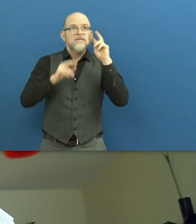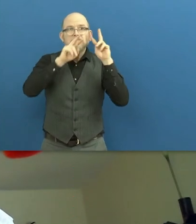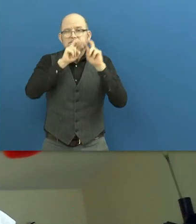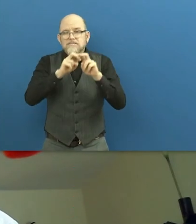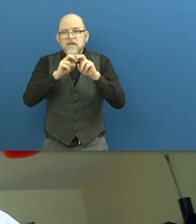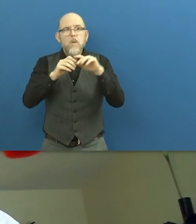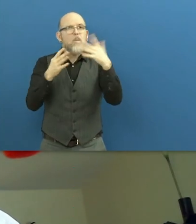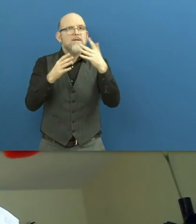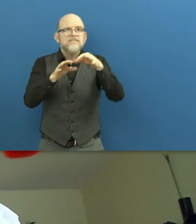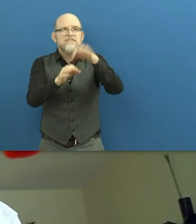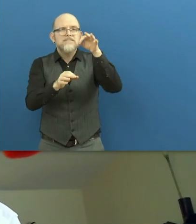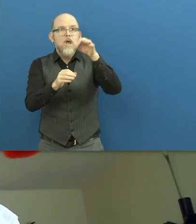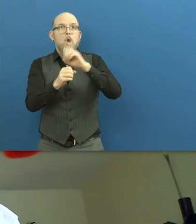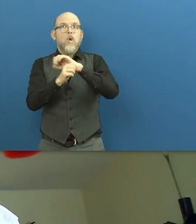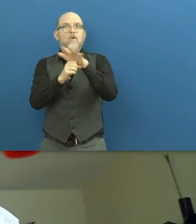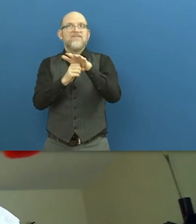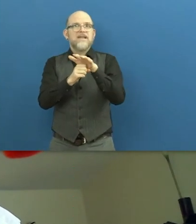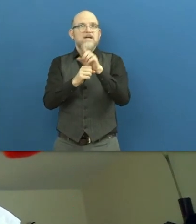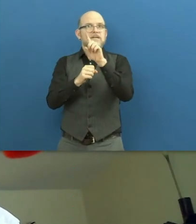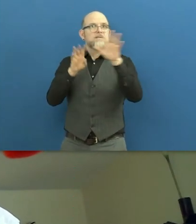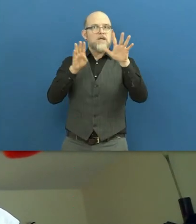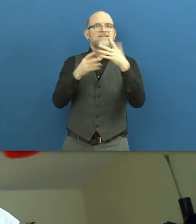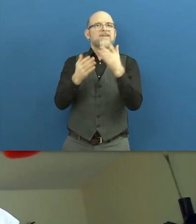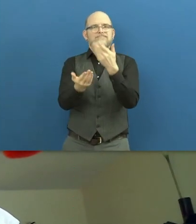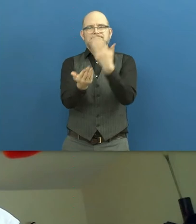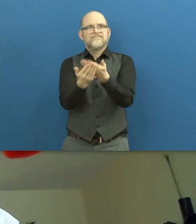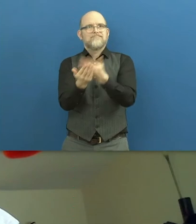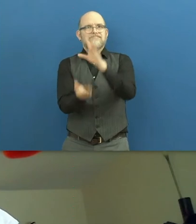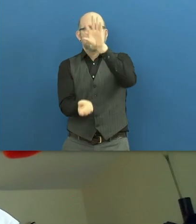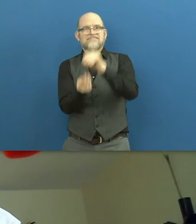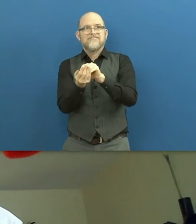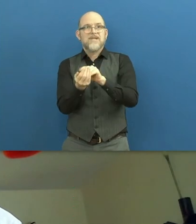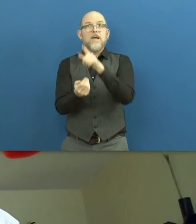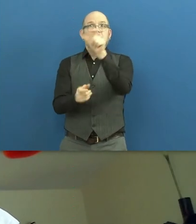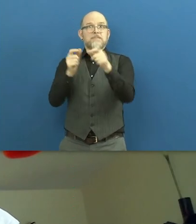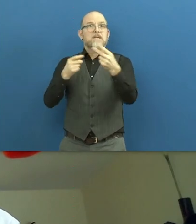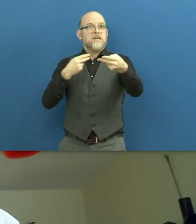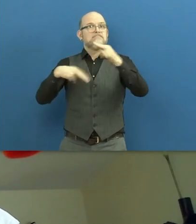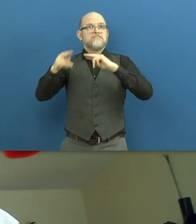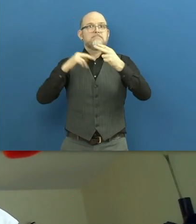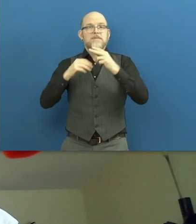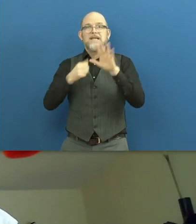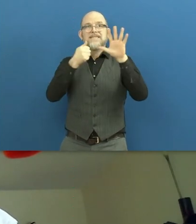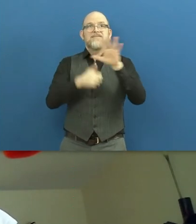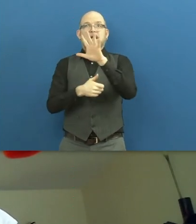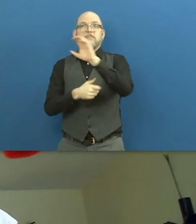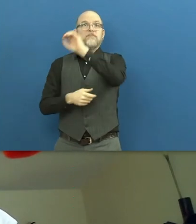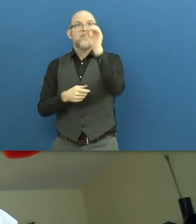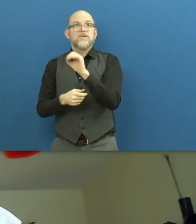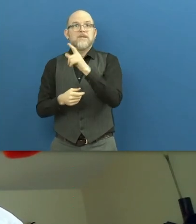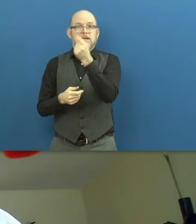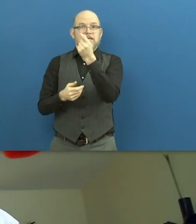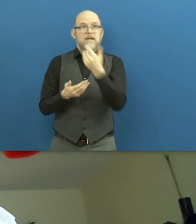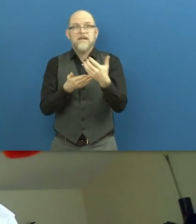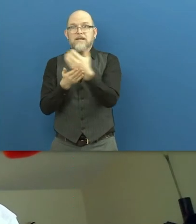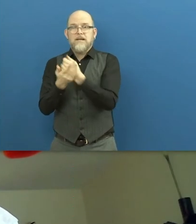of COVID-19 shows that respondents reported losing 65% of their income since the COVID-19 crisis began.